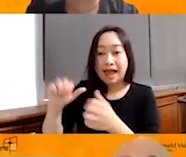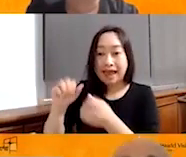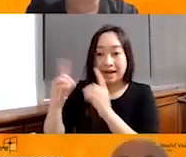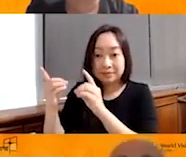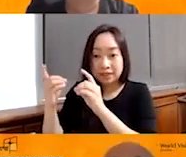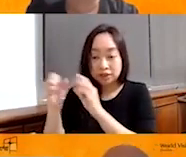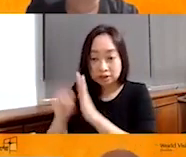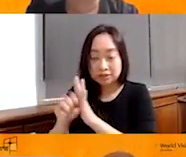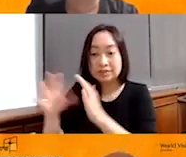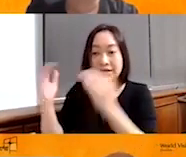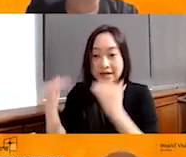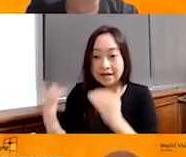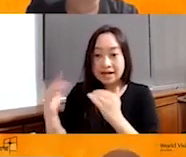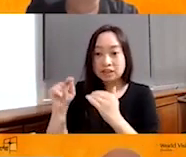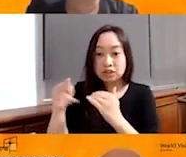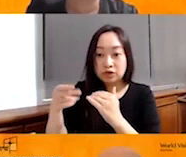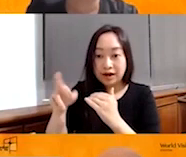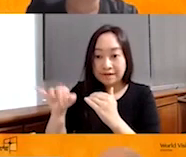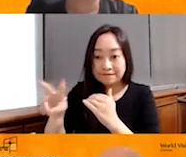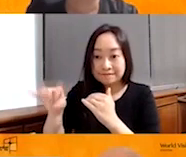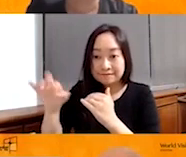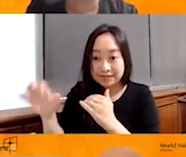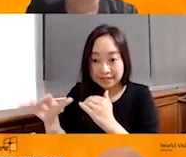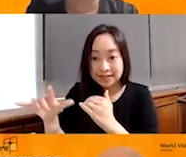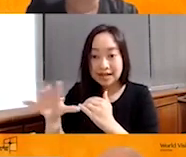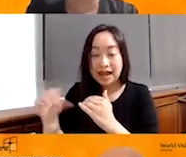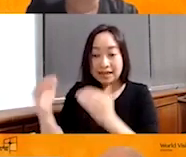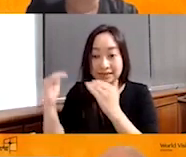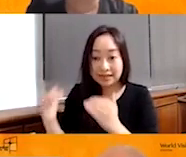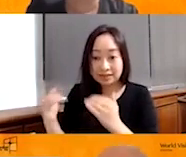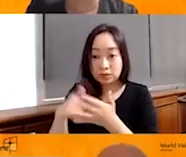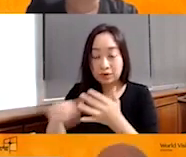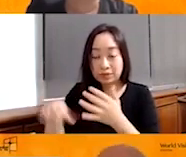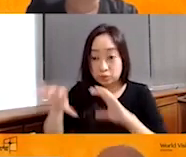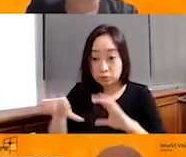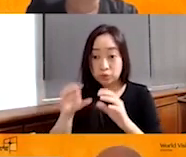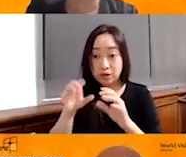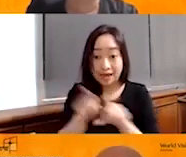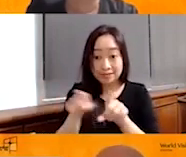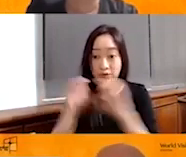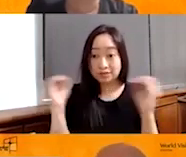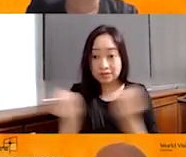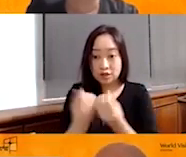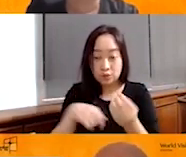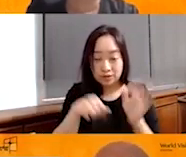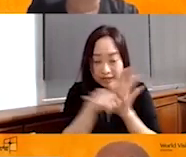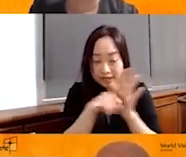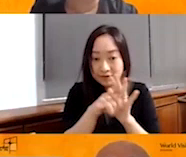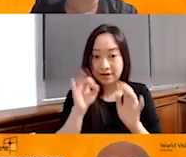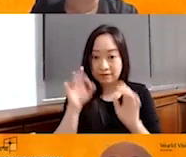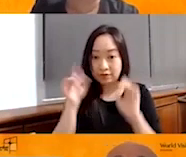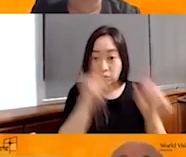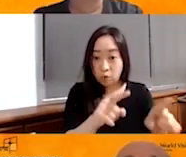Then what we do as an organization is we need to identify when we go to one